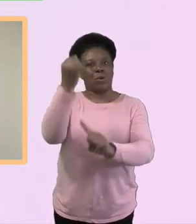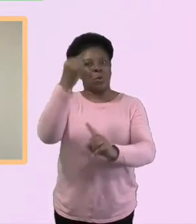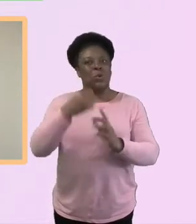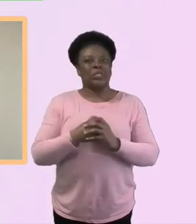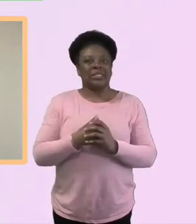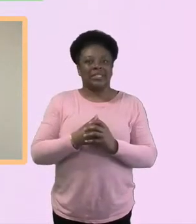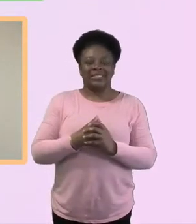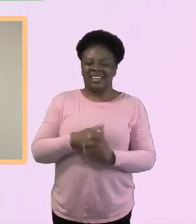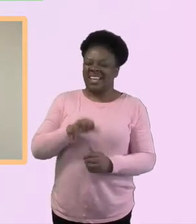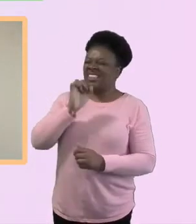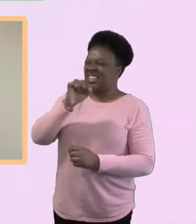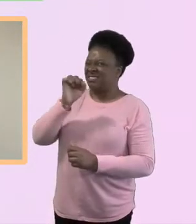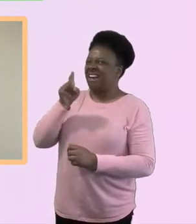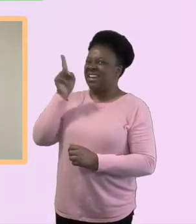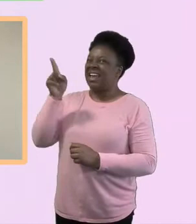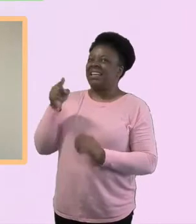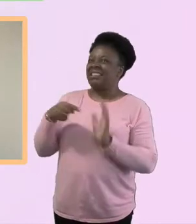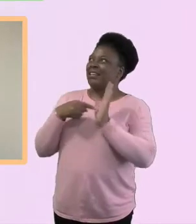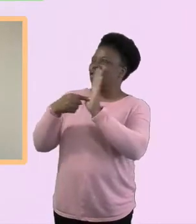That togetherness.